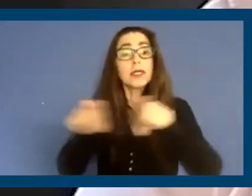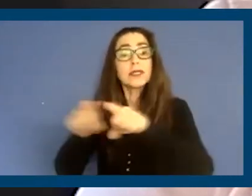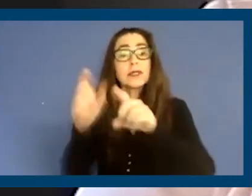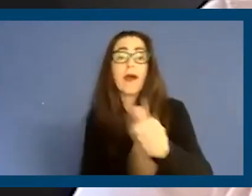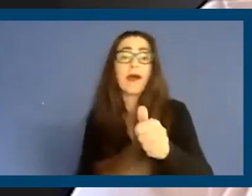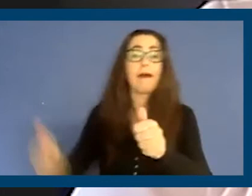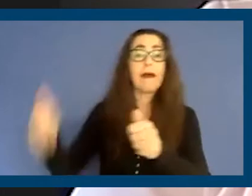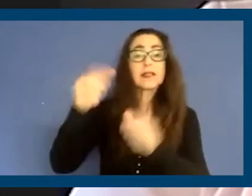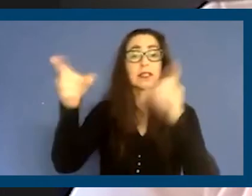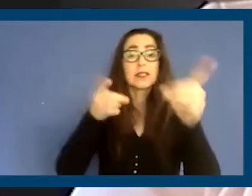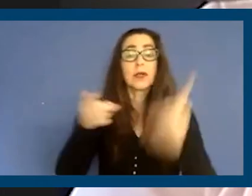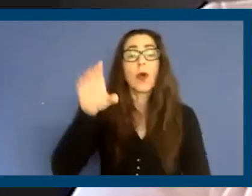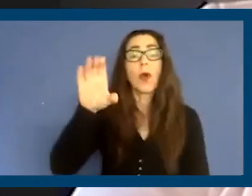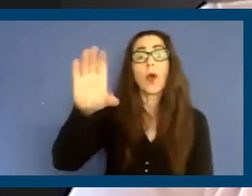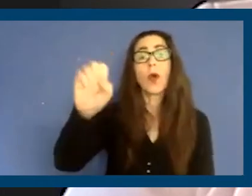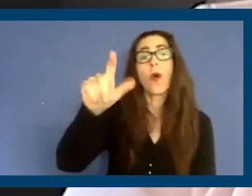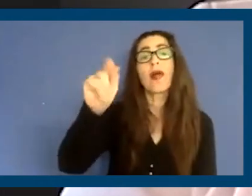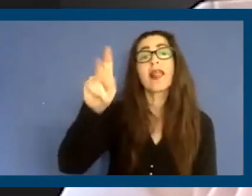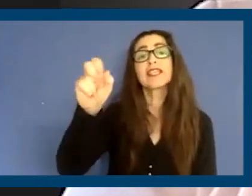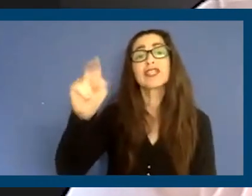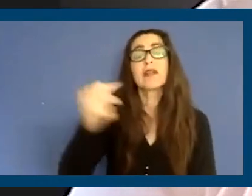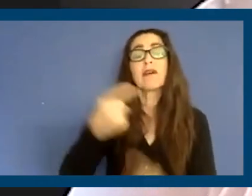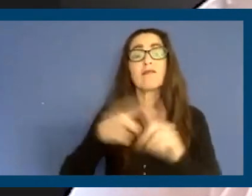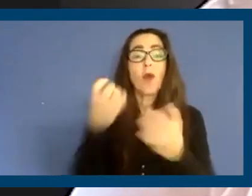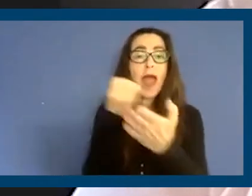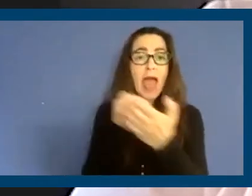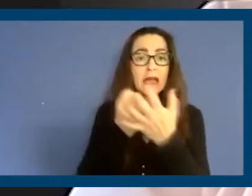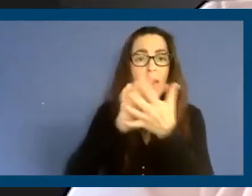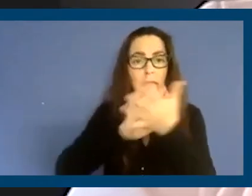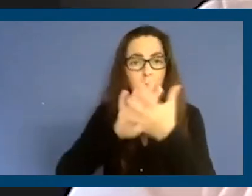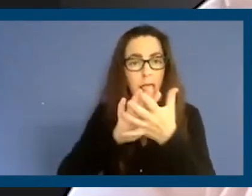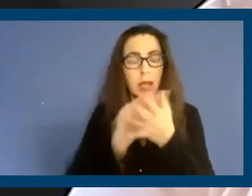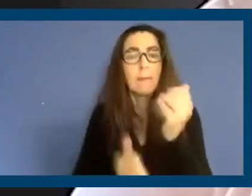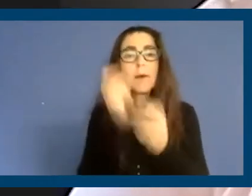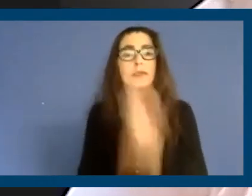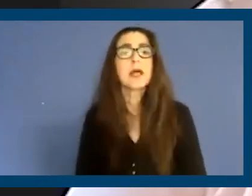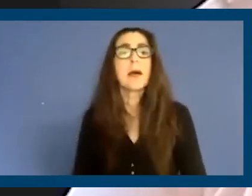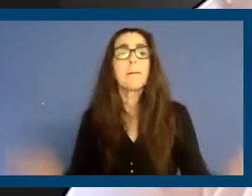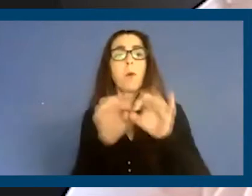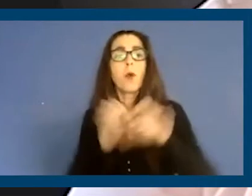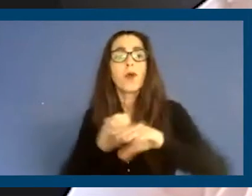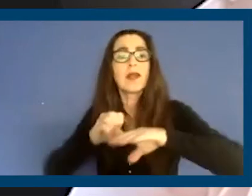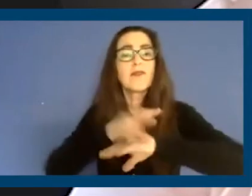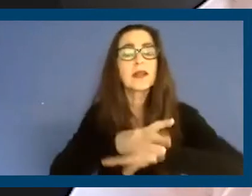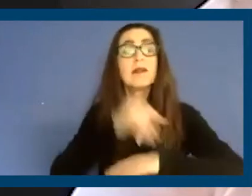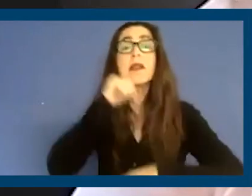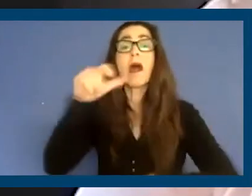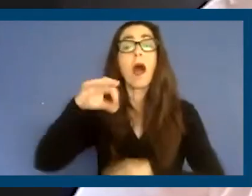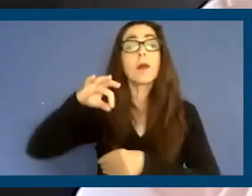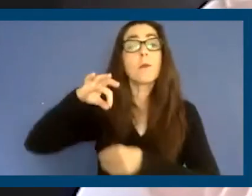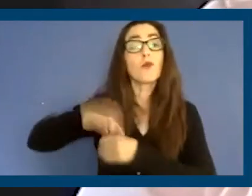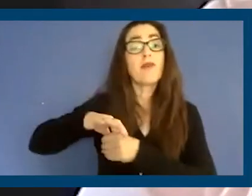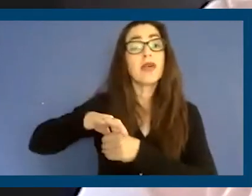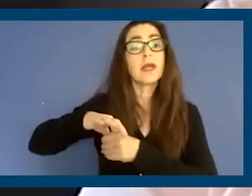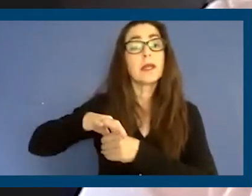Director of Coalition for Economic Survival, which is one of the most important and effective non-profits for